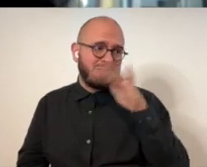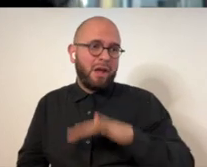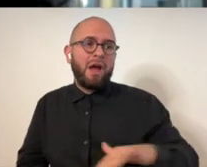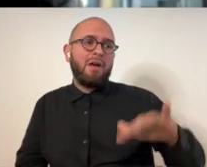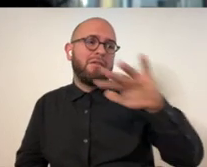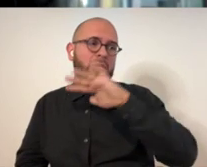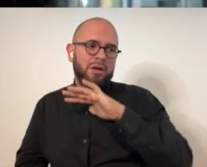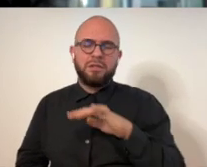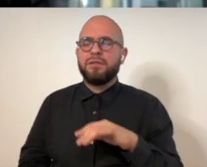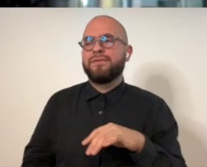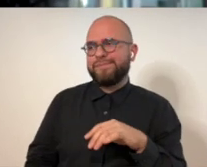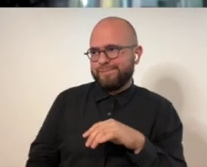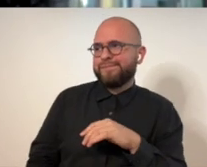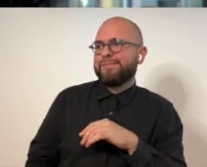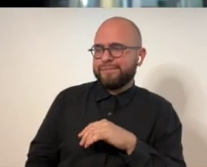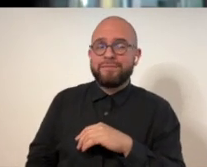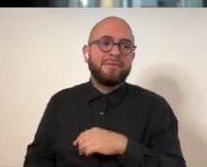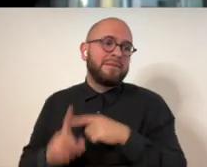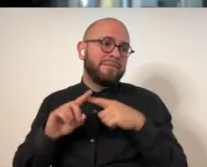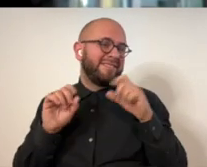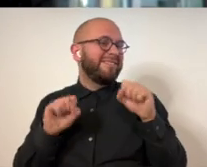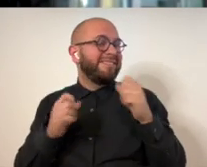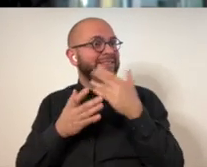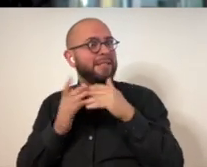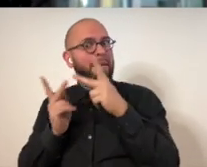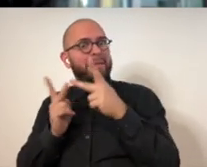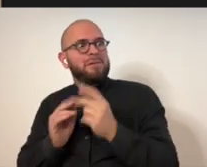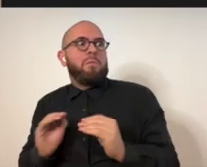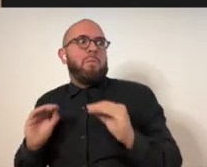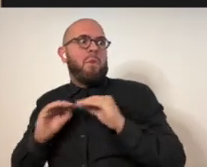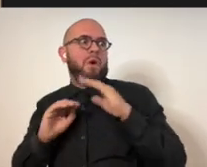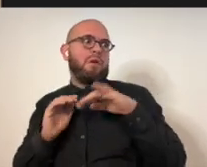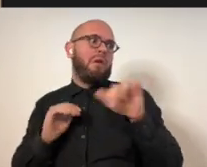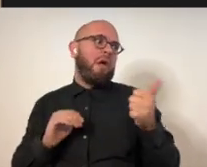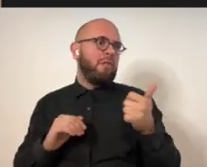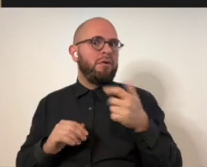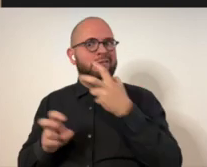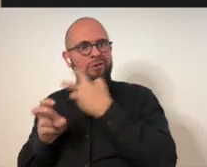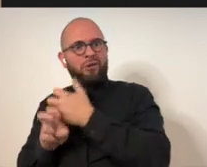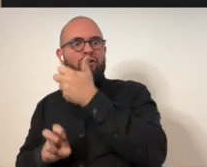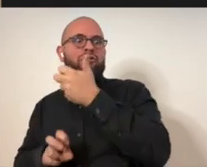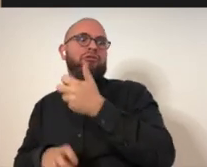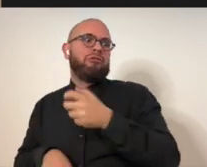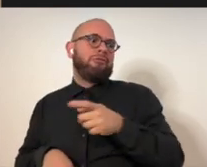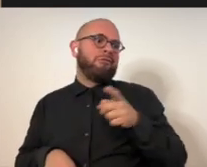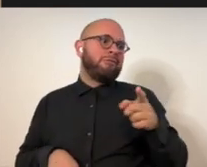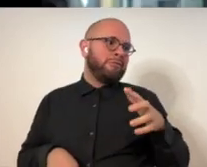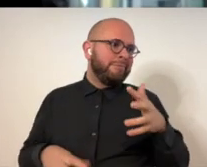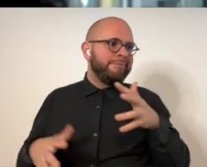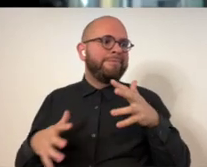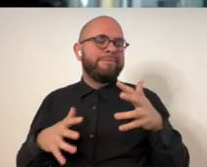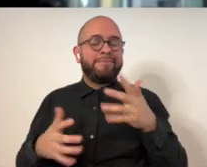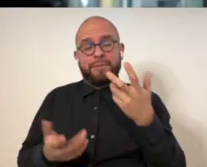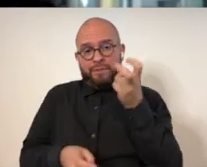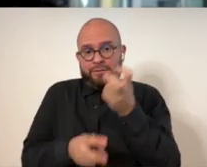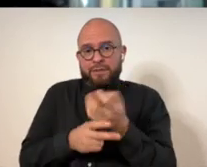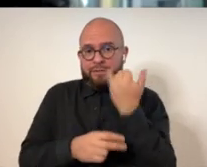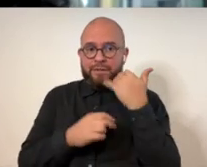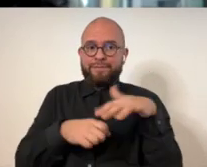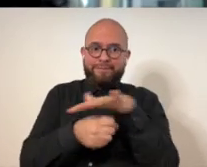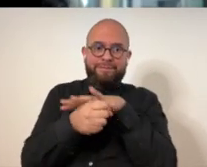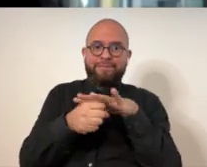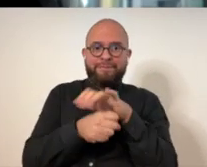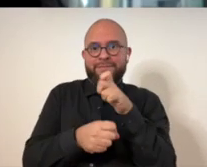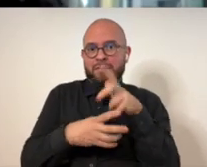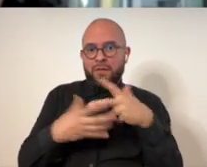Yeah. That's it's frustrating trouble everywhere. Yeah. But yes, as you say, it's more, some places are much more so than others